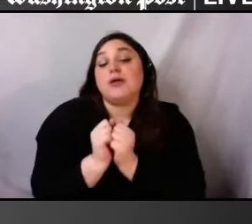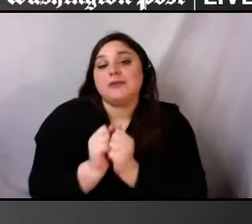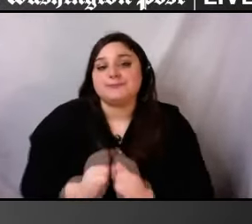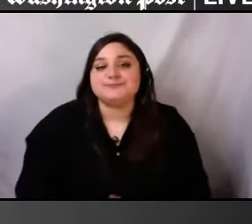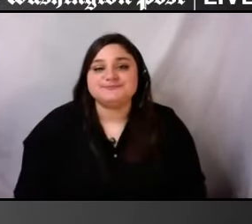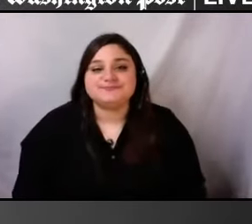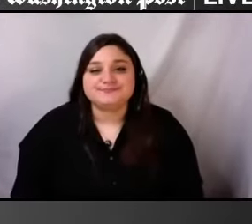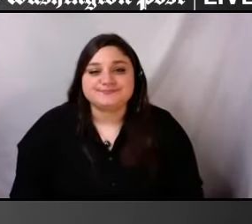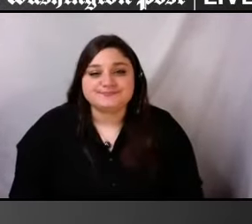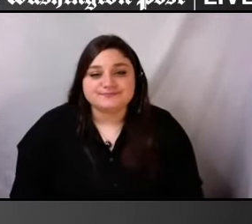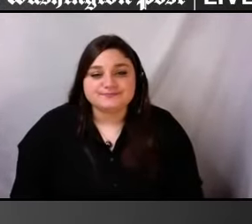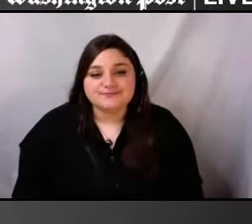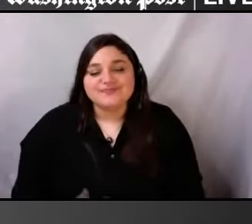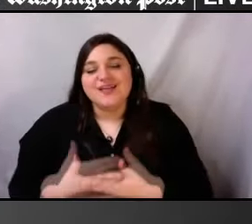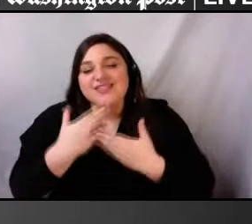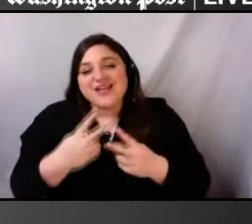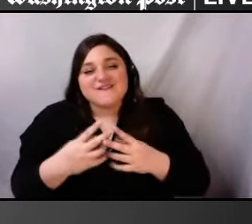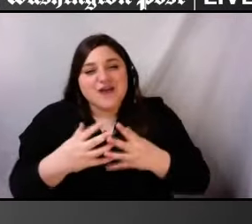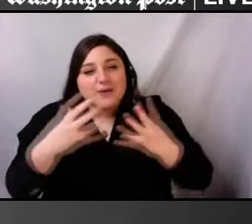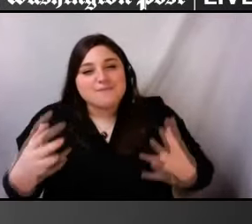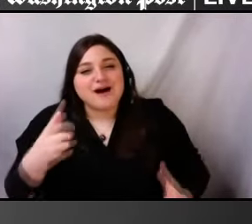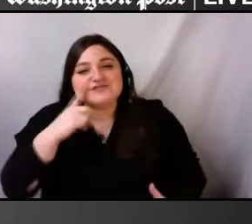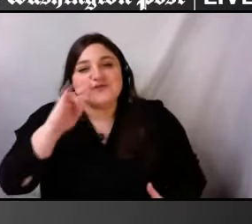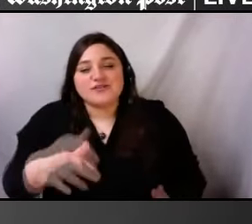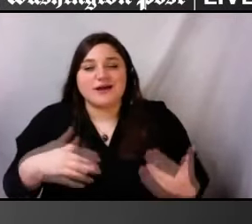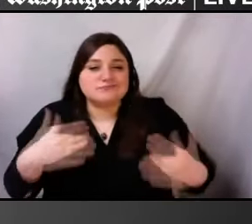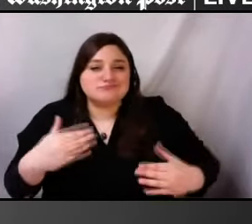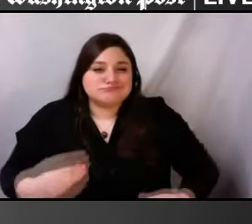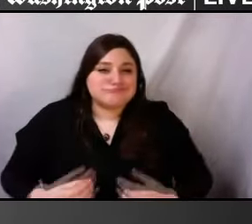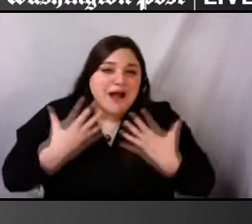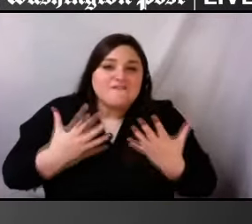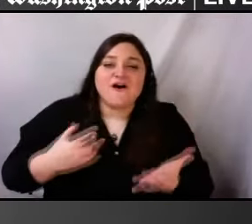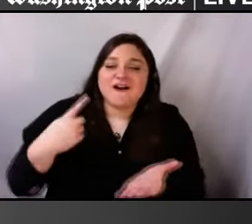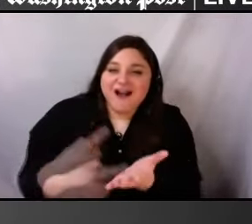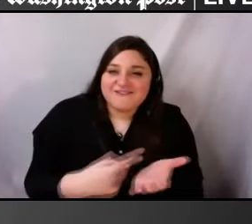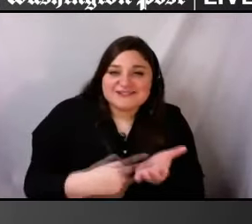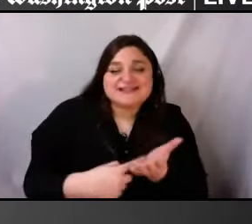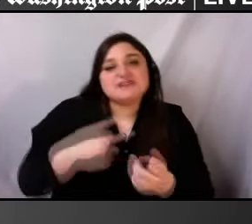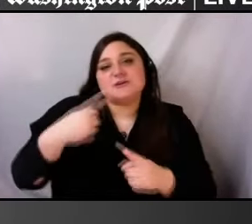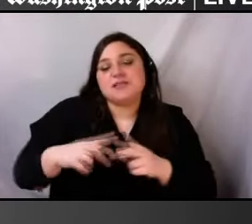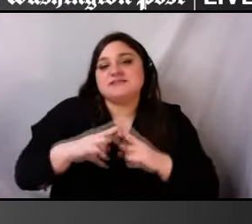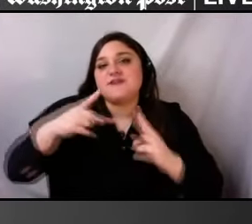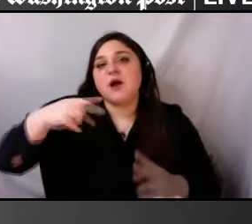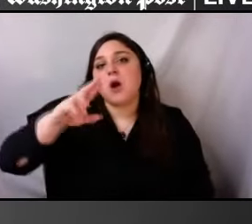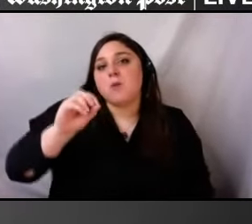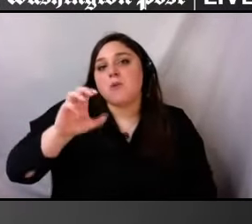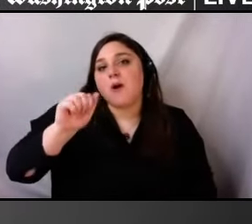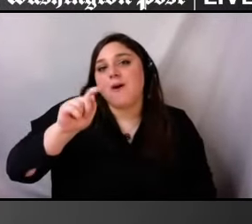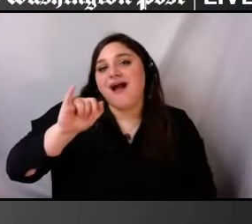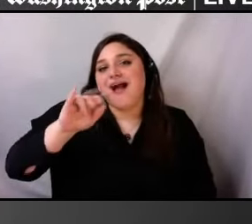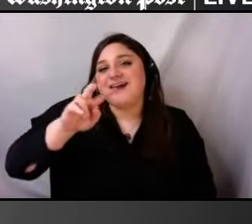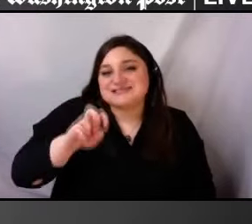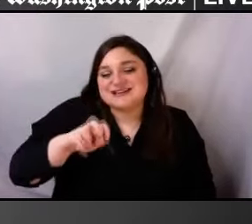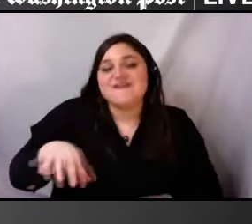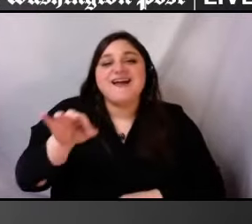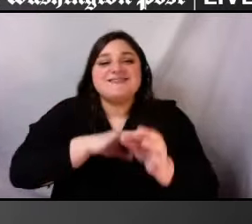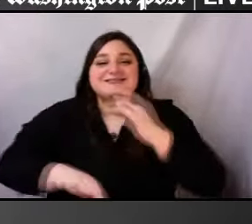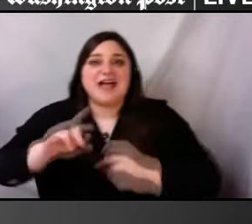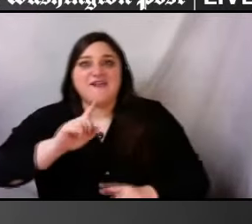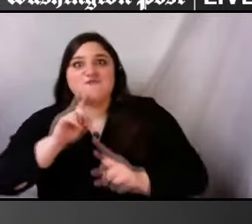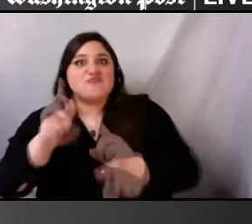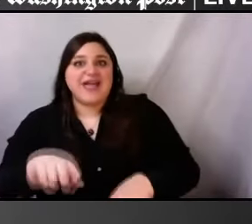insightful conversation and also for the very proactive as opposed to reactive message you're leaving us with. Thank you for joining us.